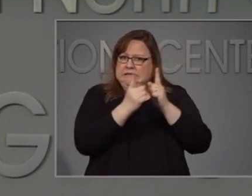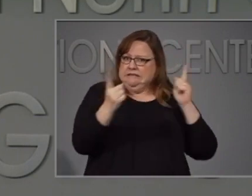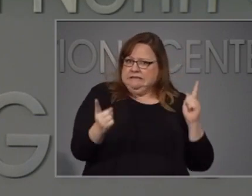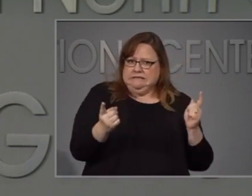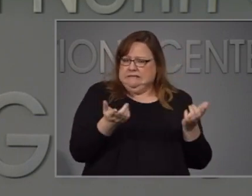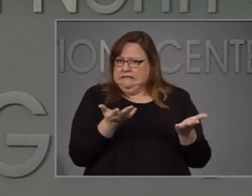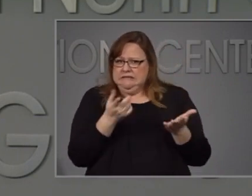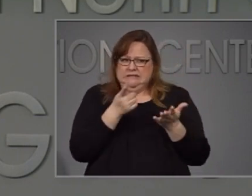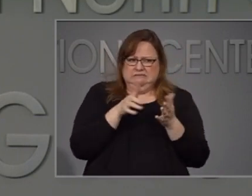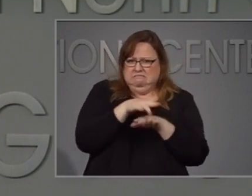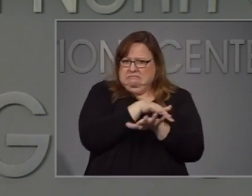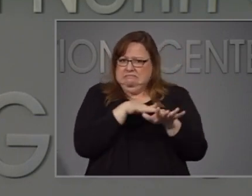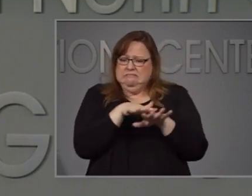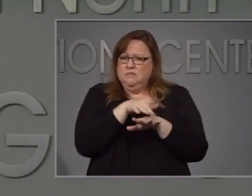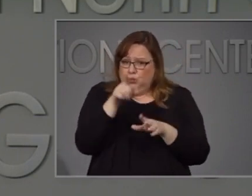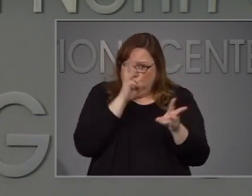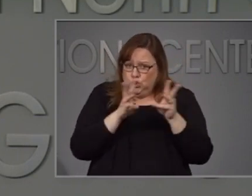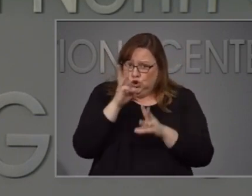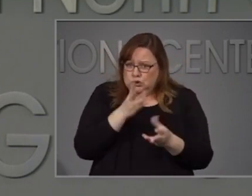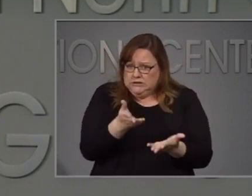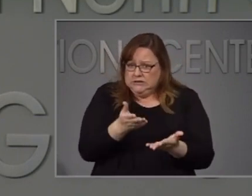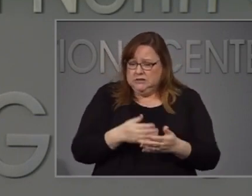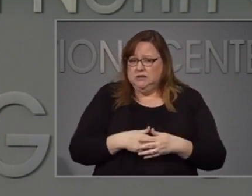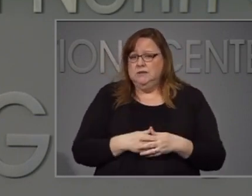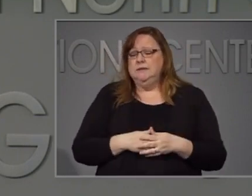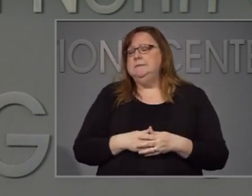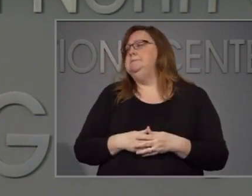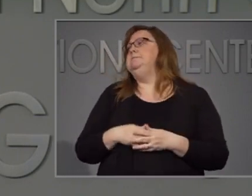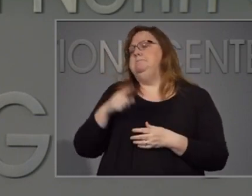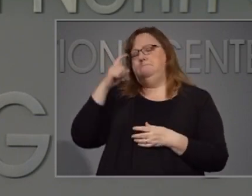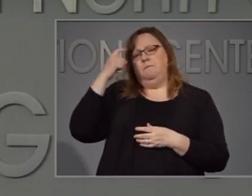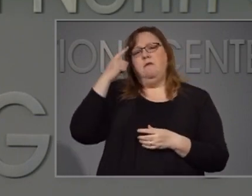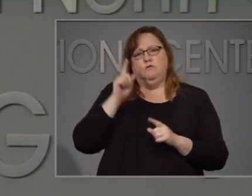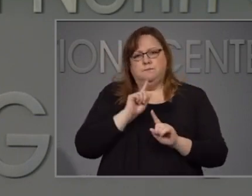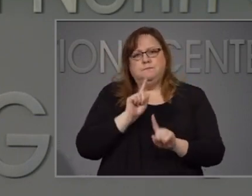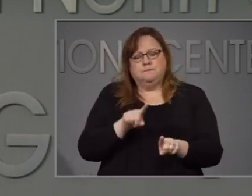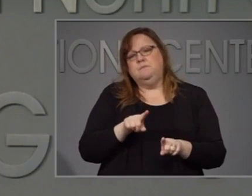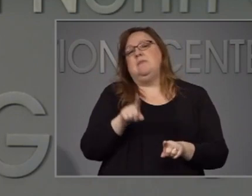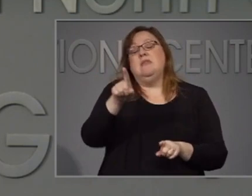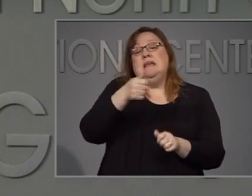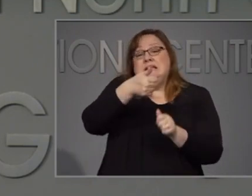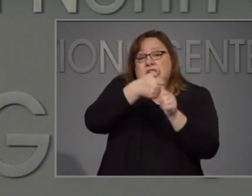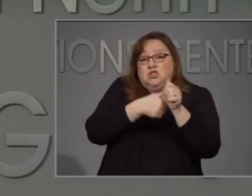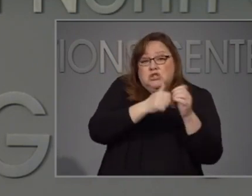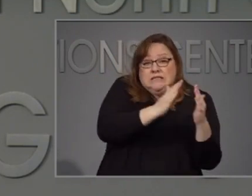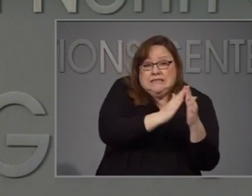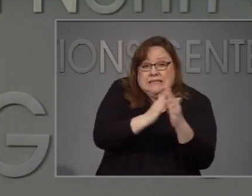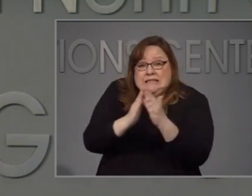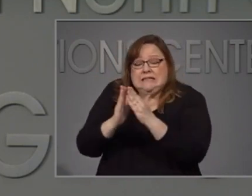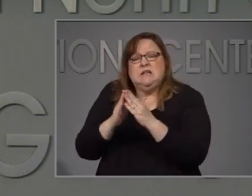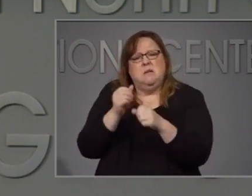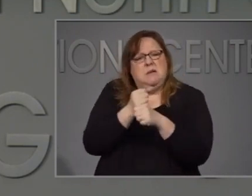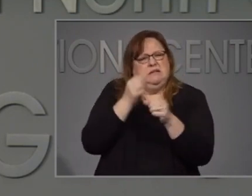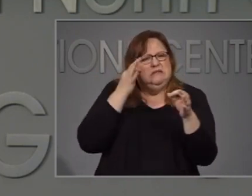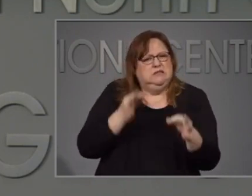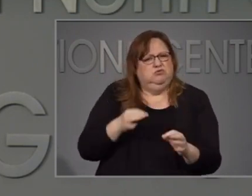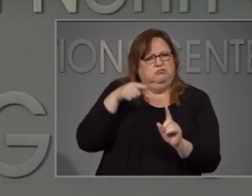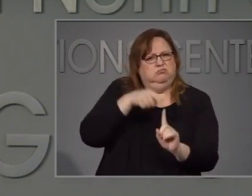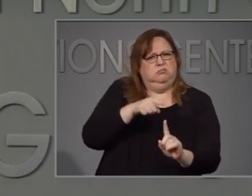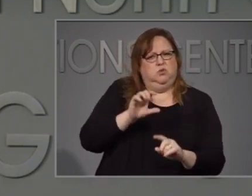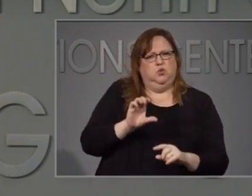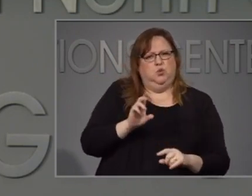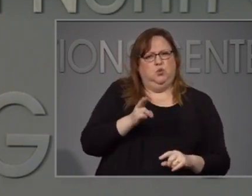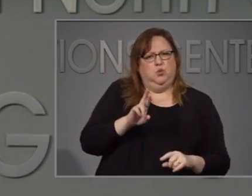Thank you for that. The individual cities are making decisions about curfews. I do believe